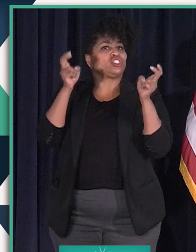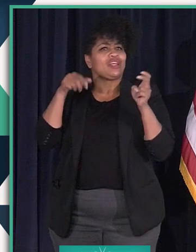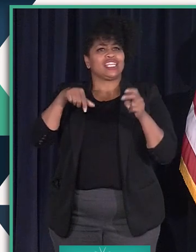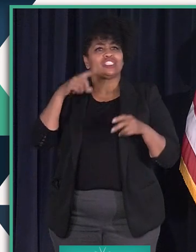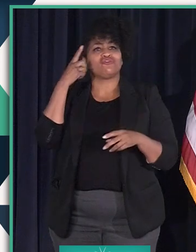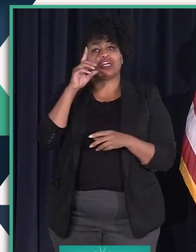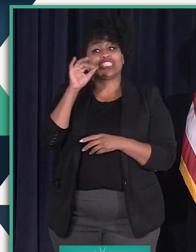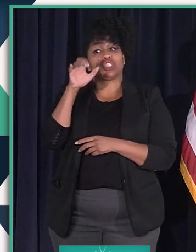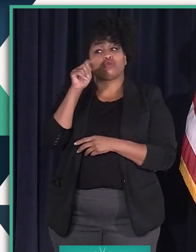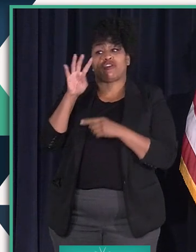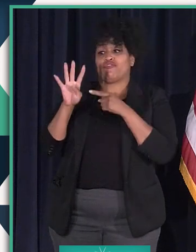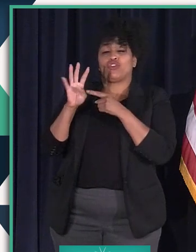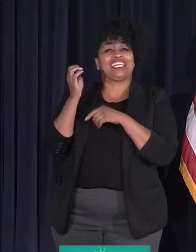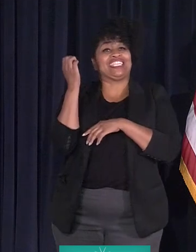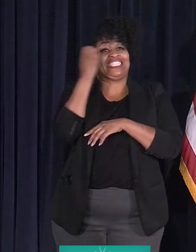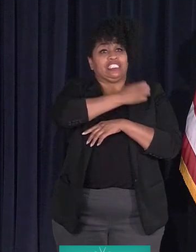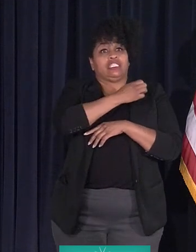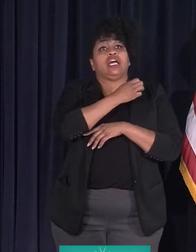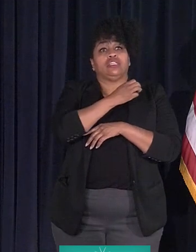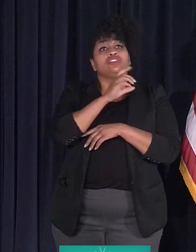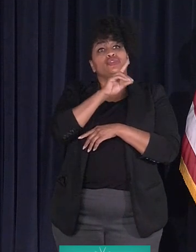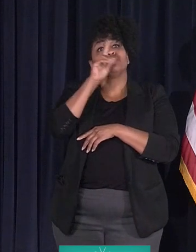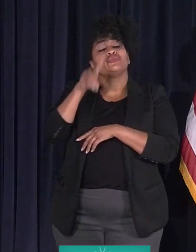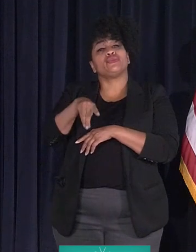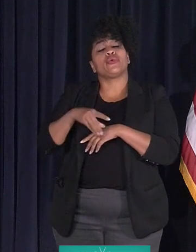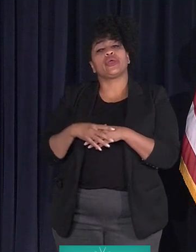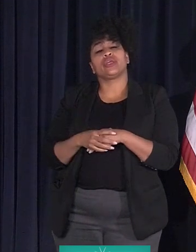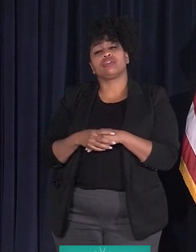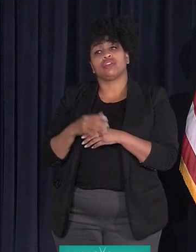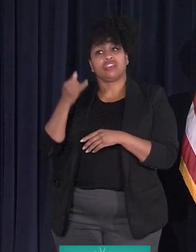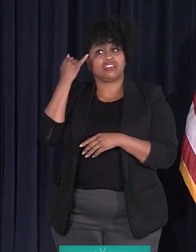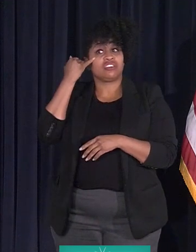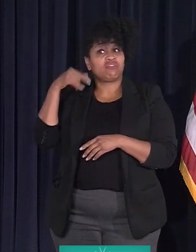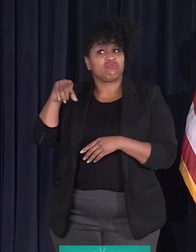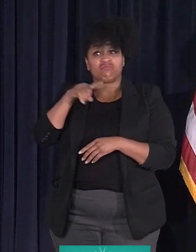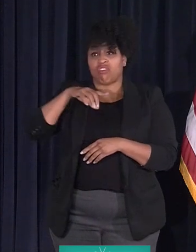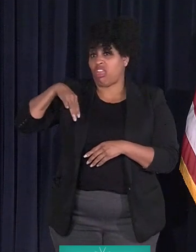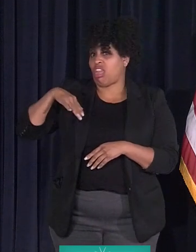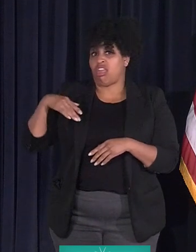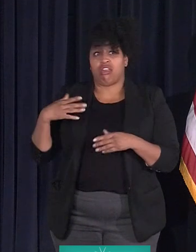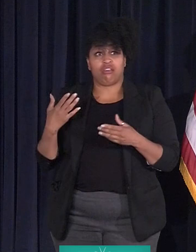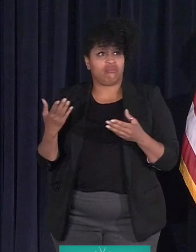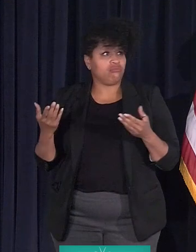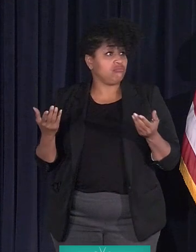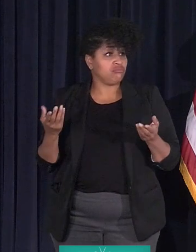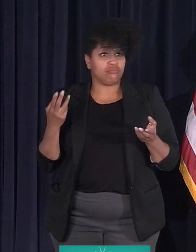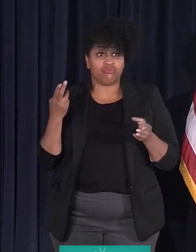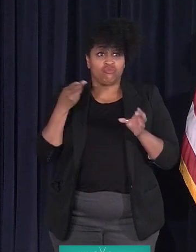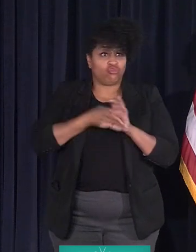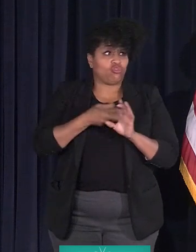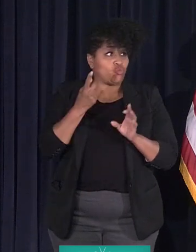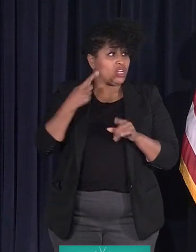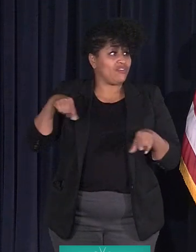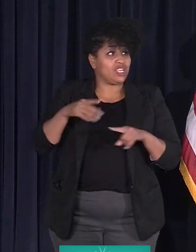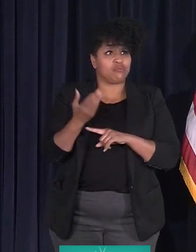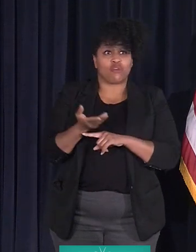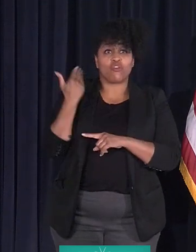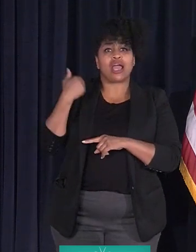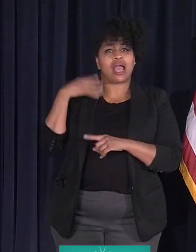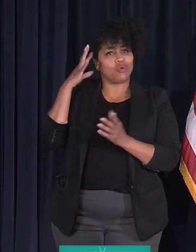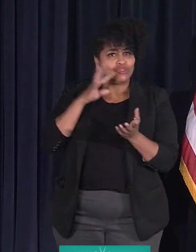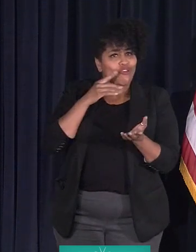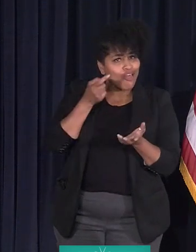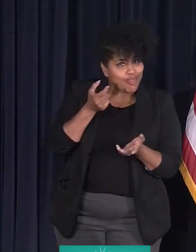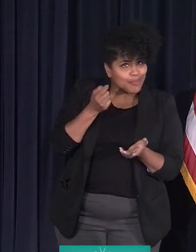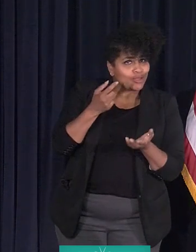for District 4 on the east side of Detroit. And if you haven't been to one of these before, I'm going to talk a little bit.